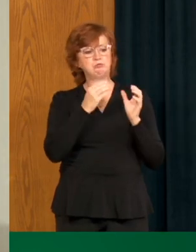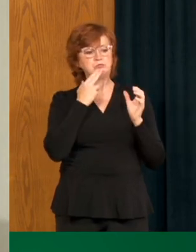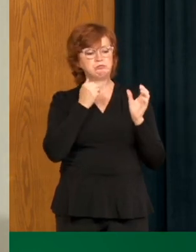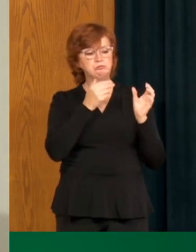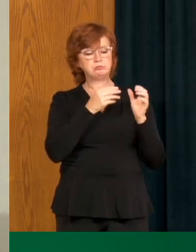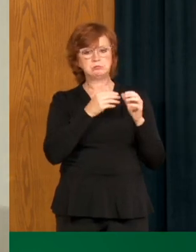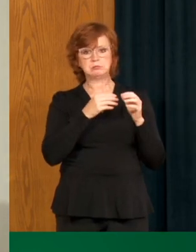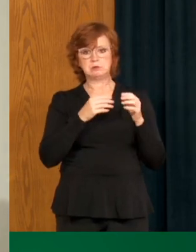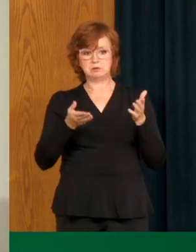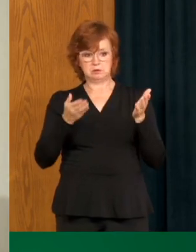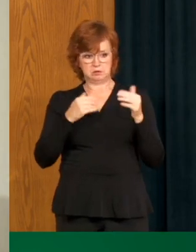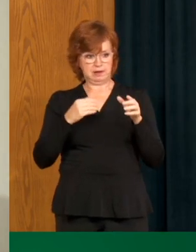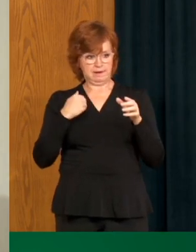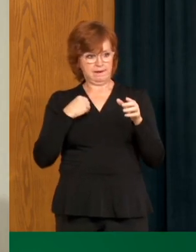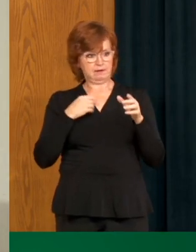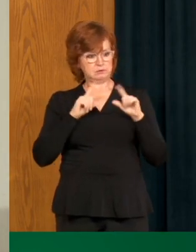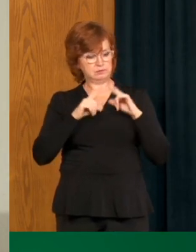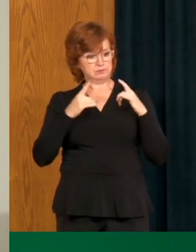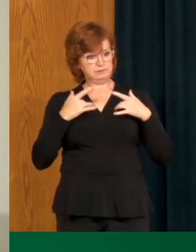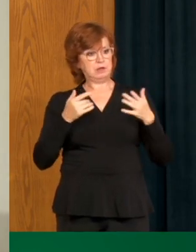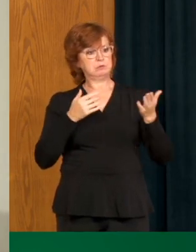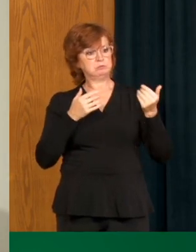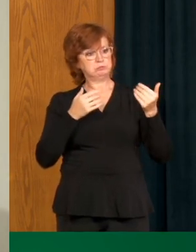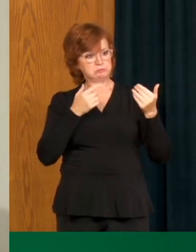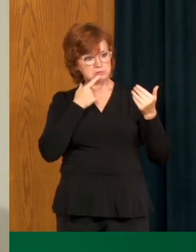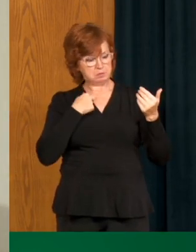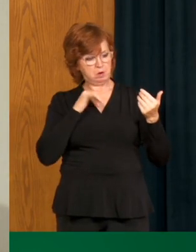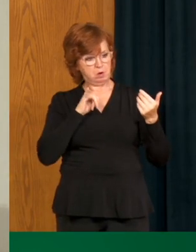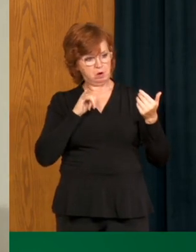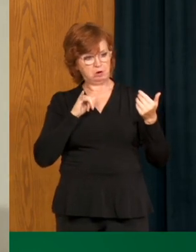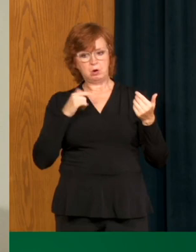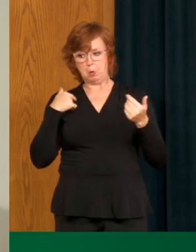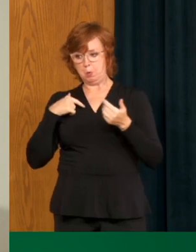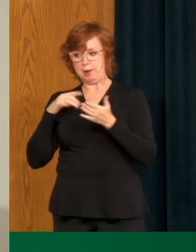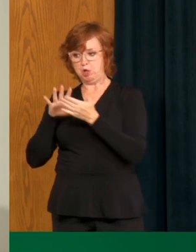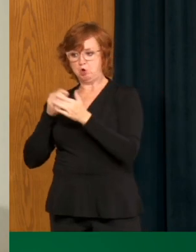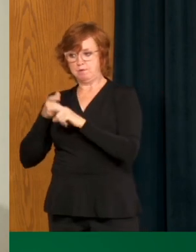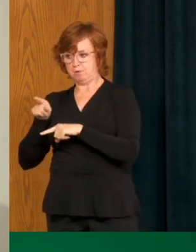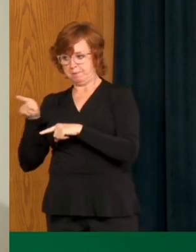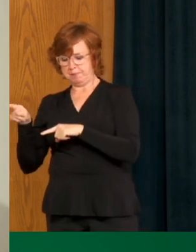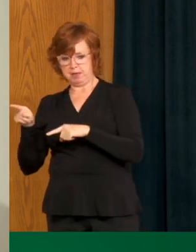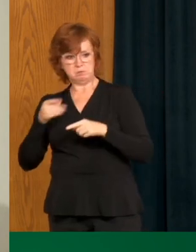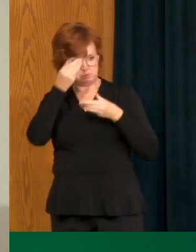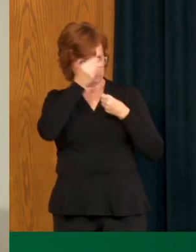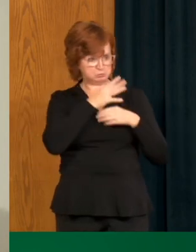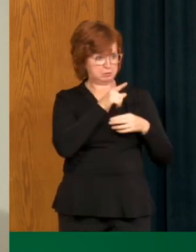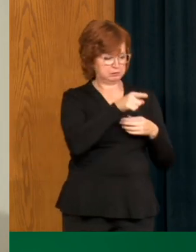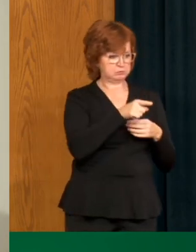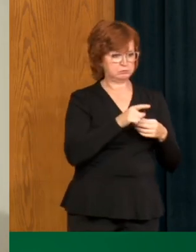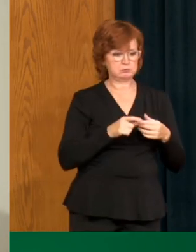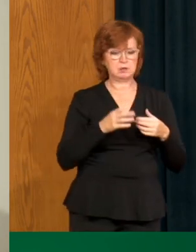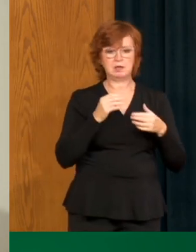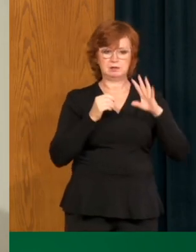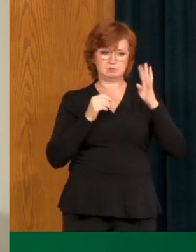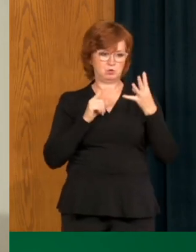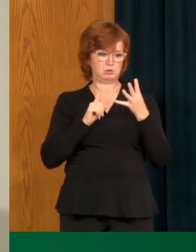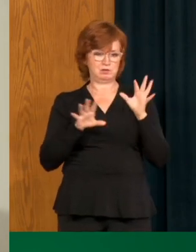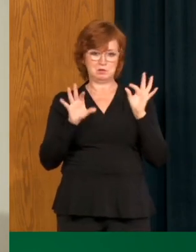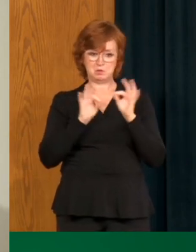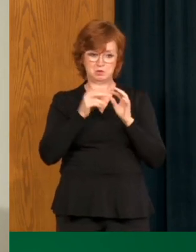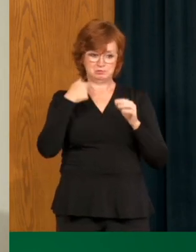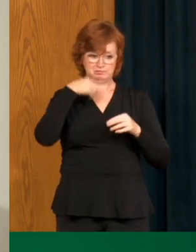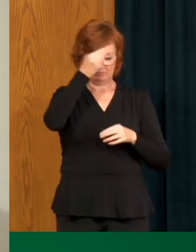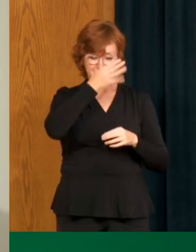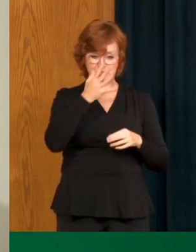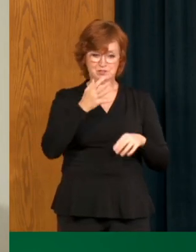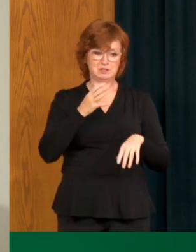of the best practices are that have worked in other communities. And then, I guess, just also to explain that time isn't on our side, that we need